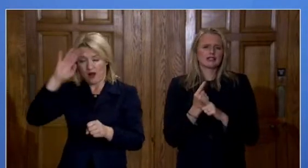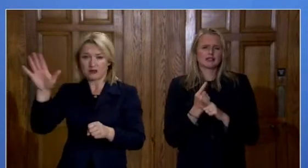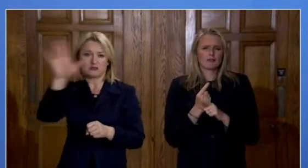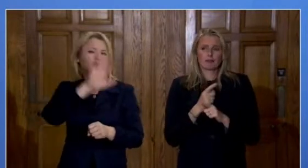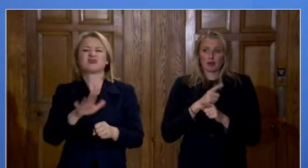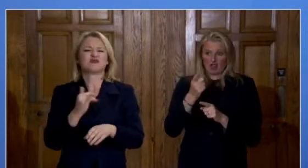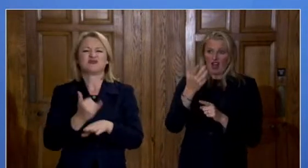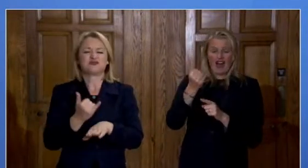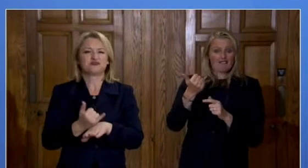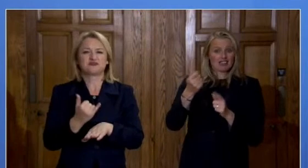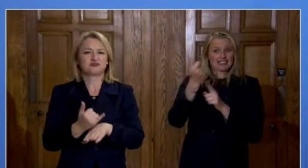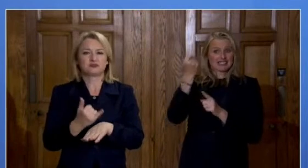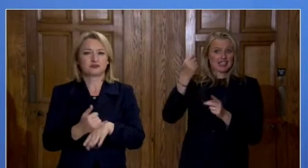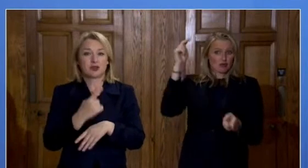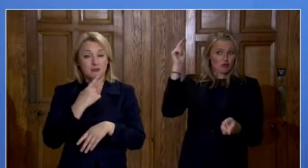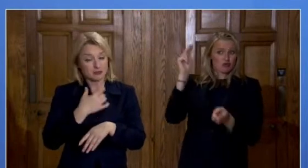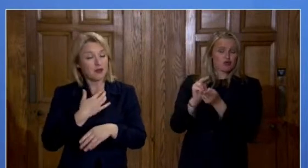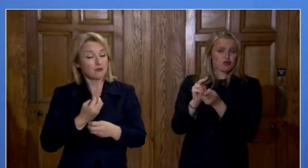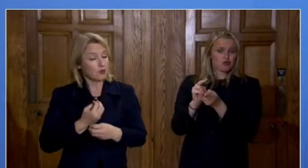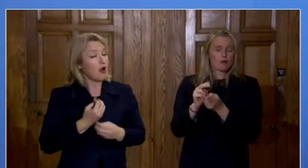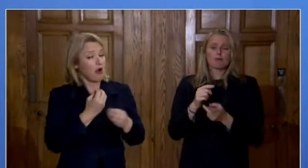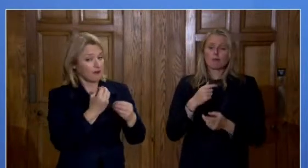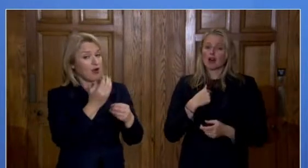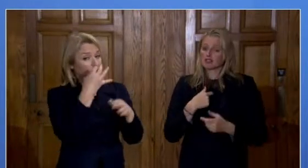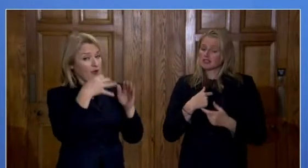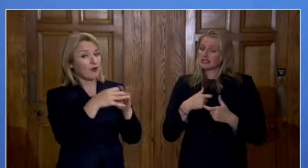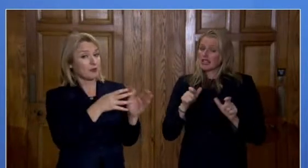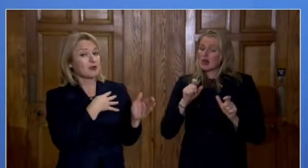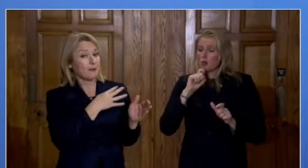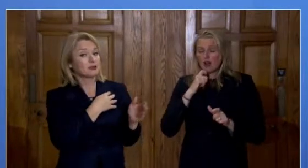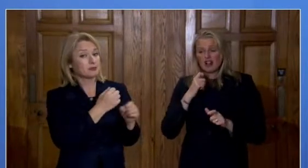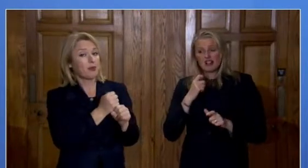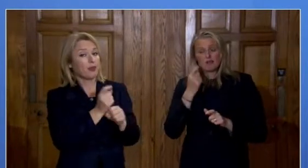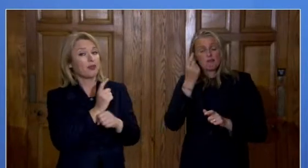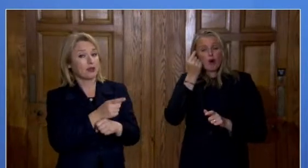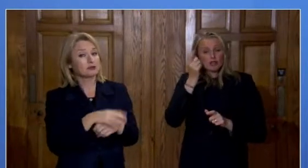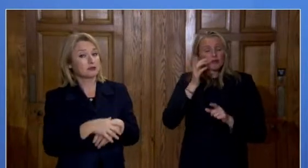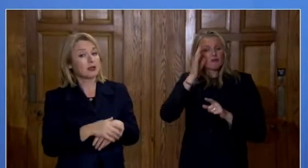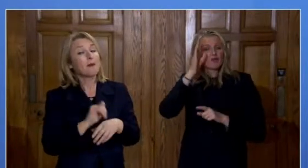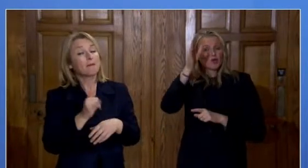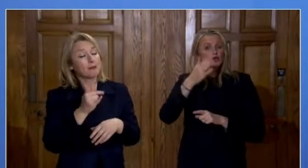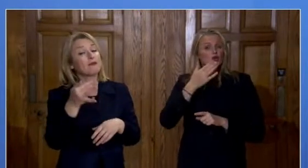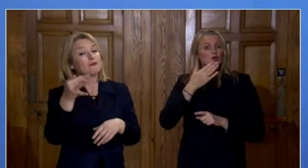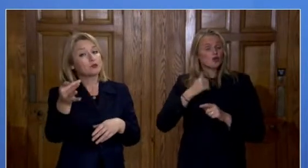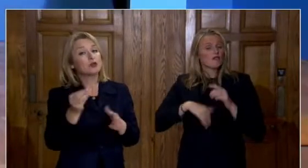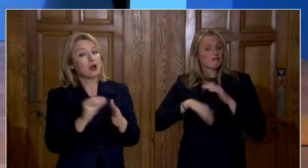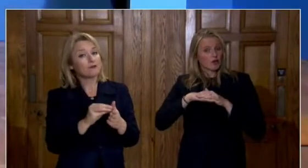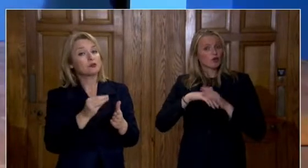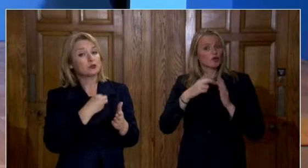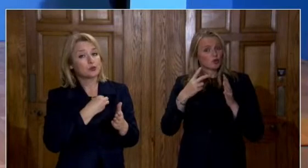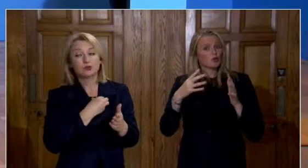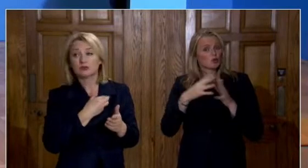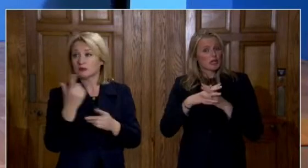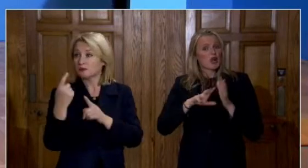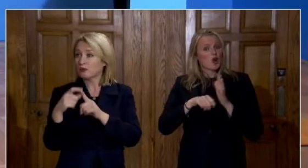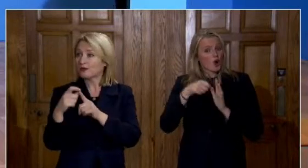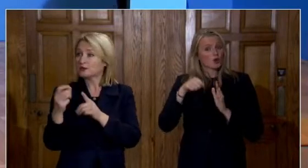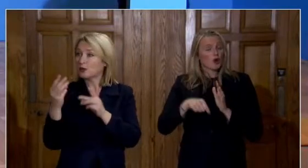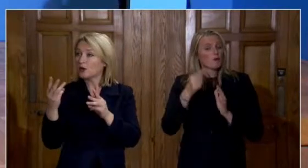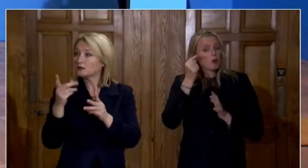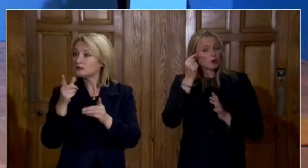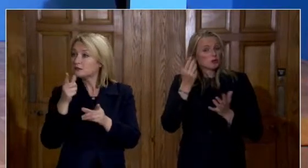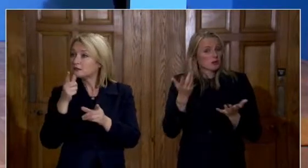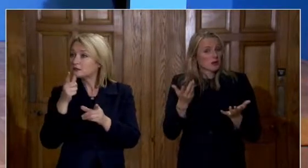time but it's something that i won't uh be taking off the table that we may have to use in the future ian do you want to yeah